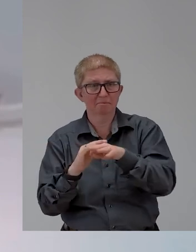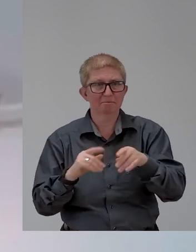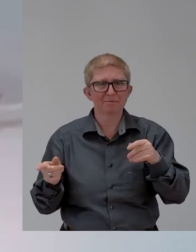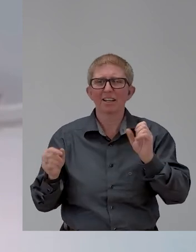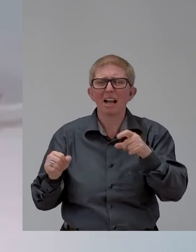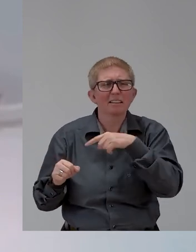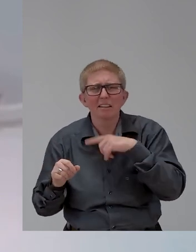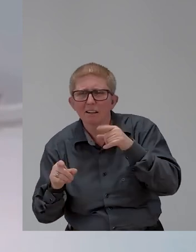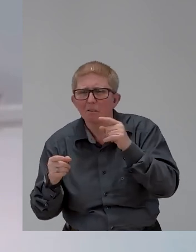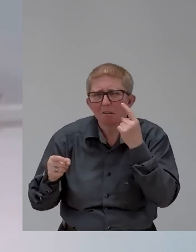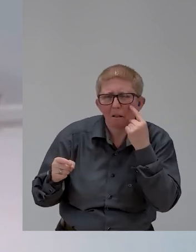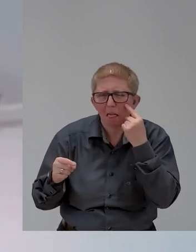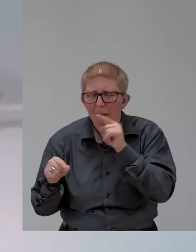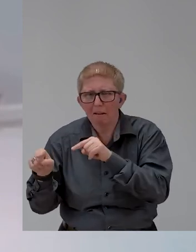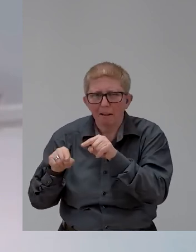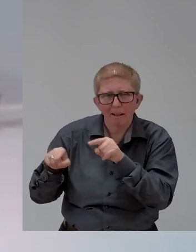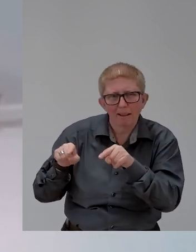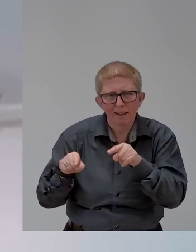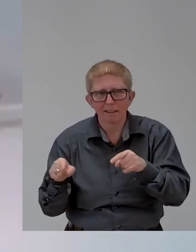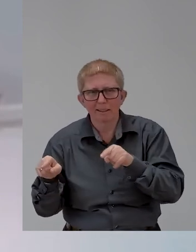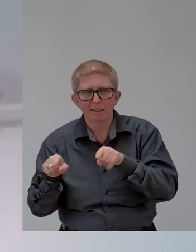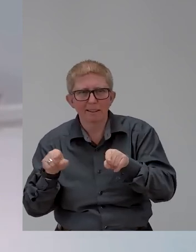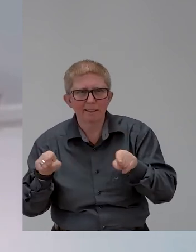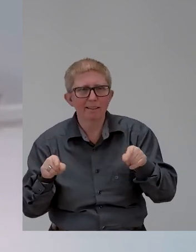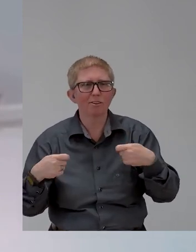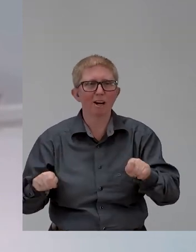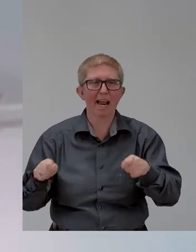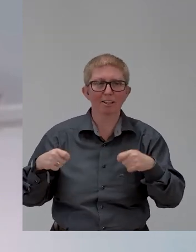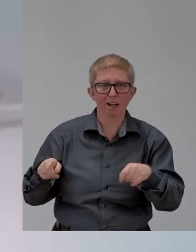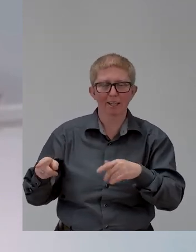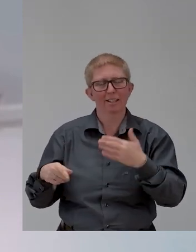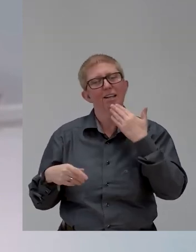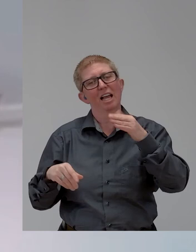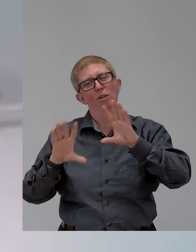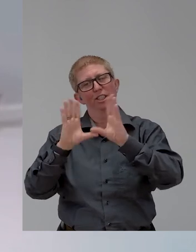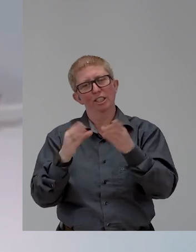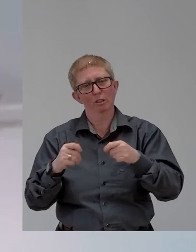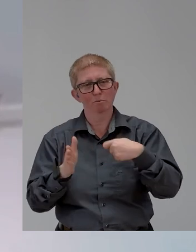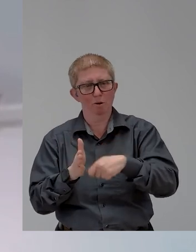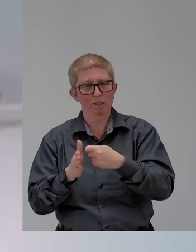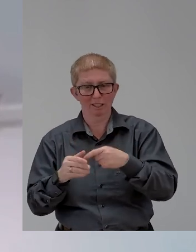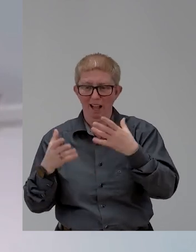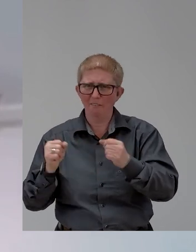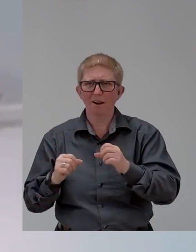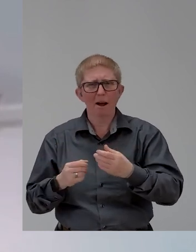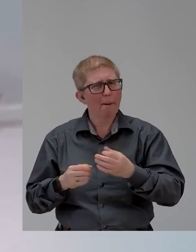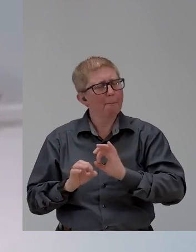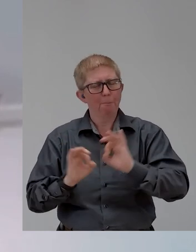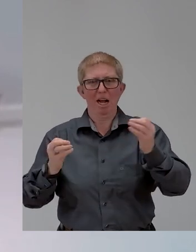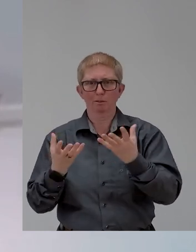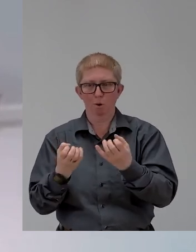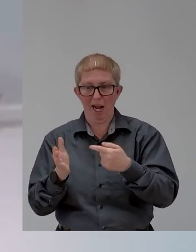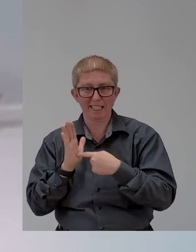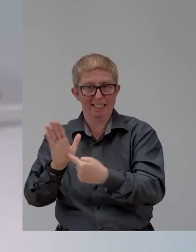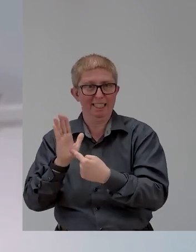praise the Zero Project on publicizing best practices and things that are working in all kinds of formats,